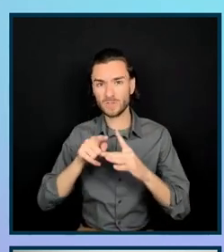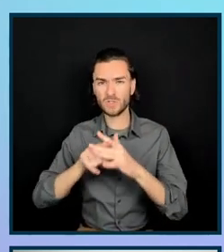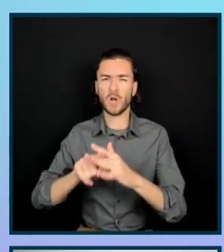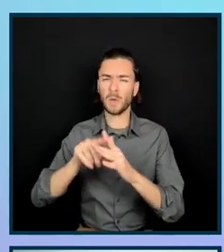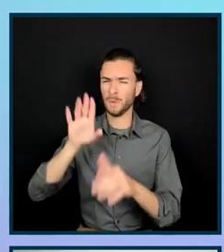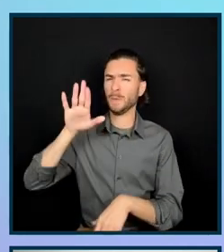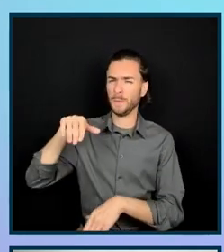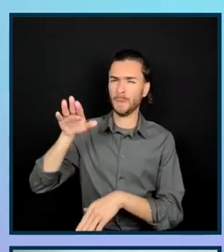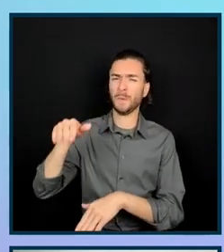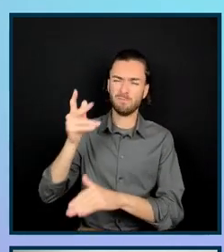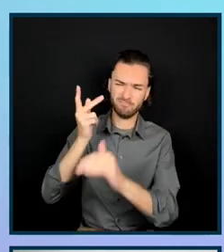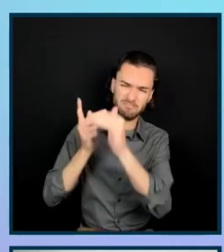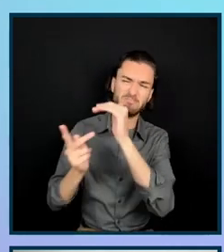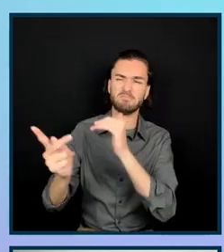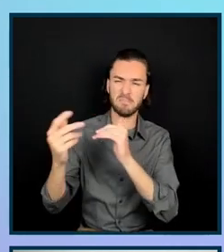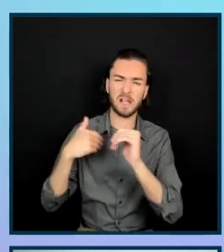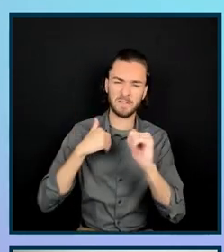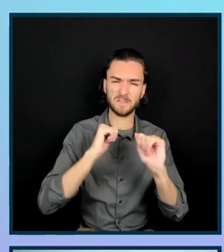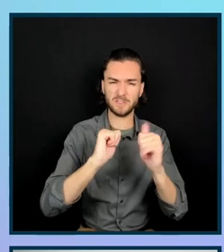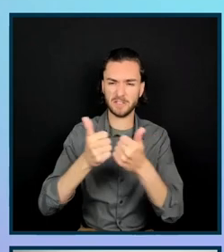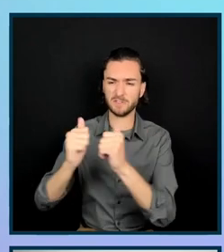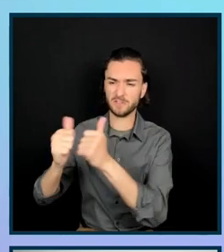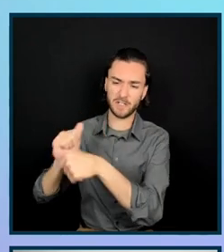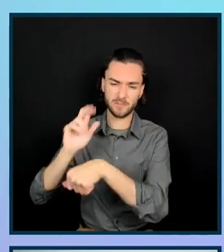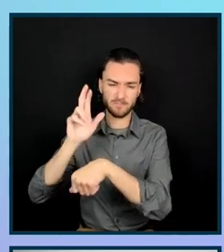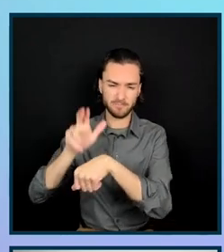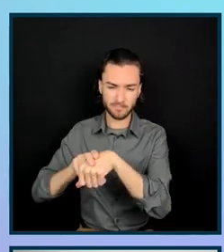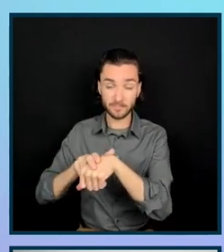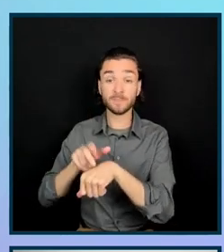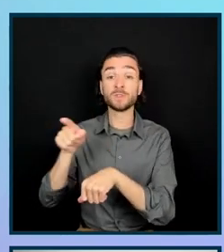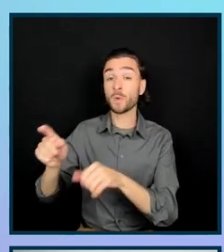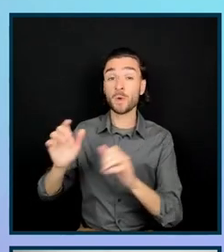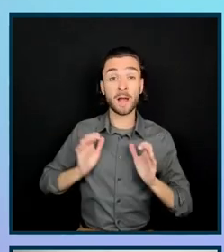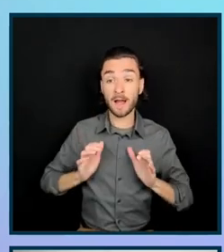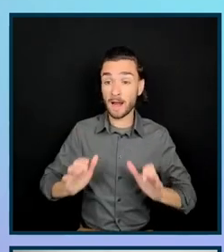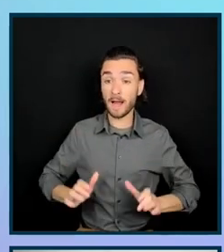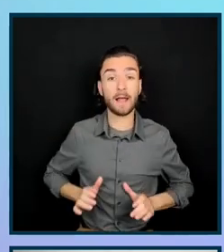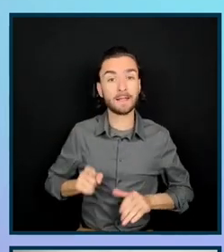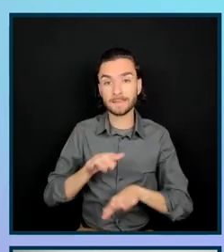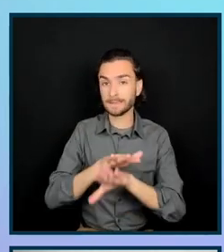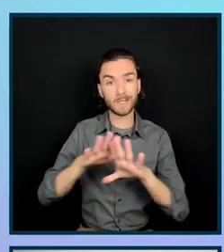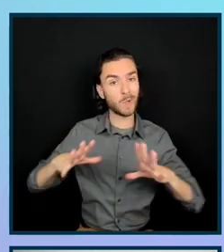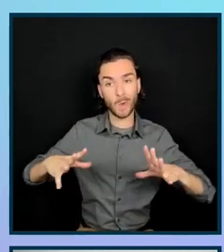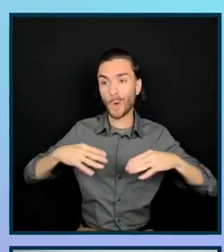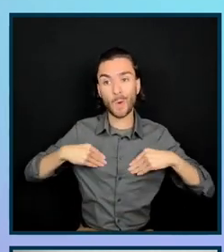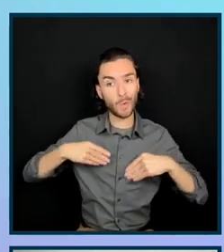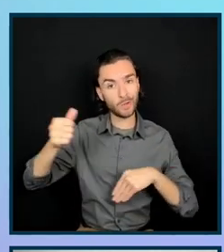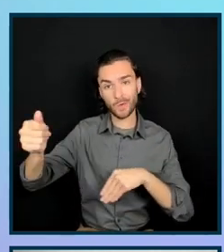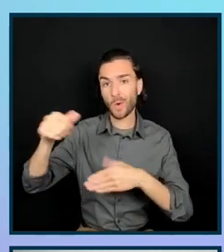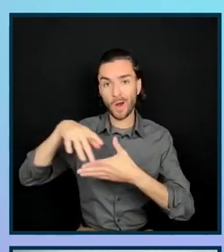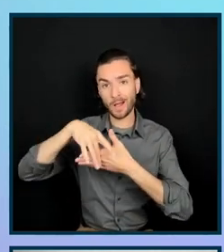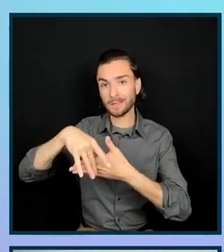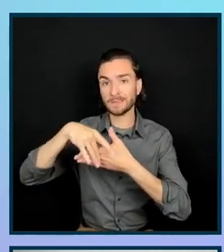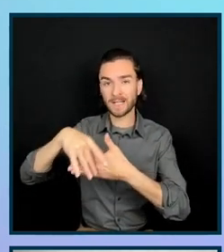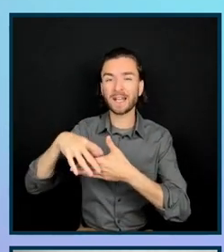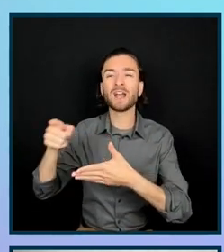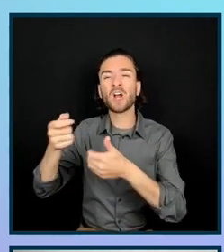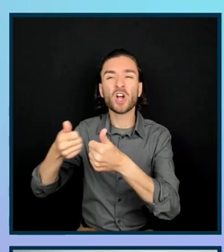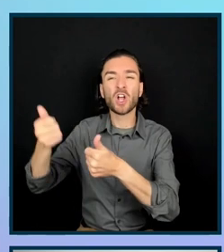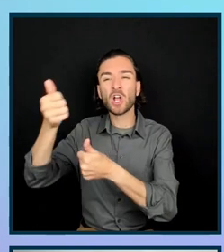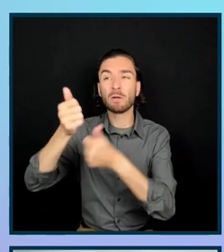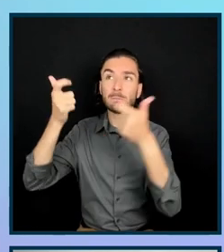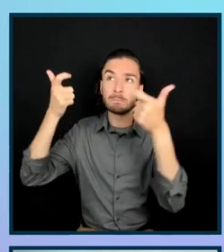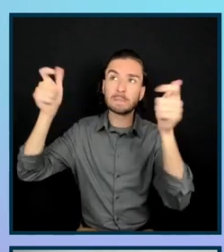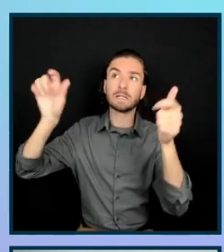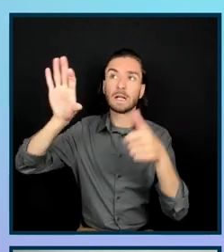So first, the team that we were working with for our client didn't own all of their own content. They were a smaller business unit of a larger company.